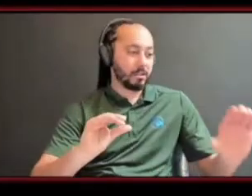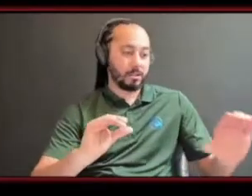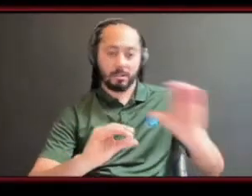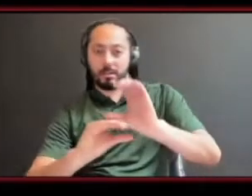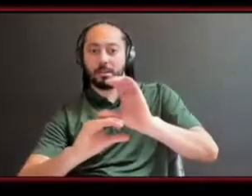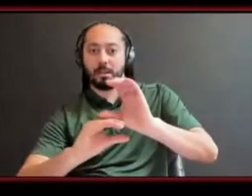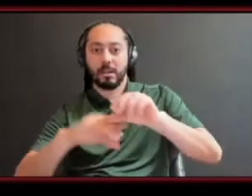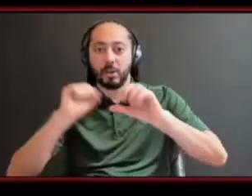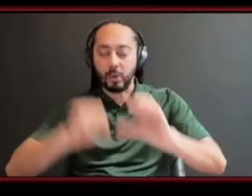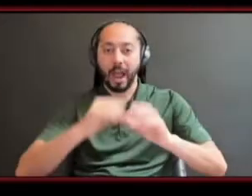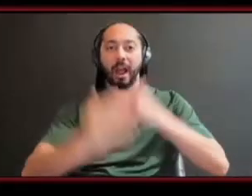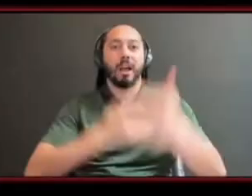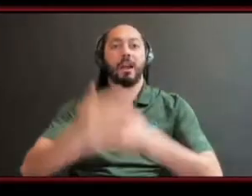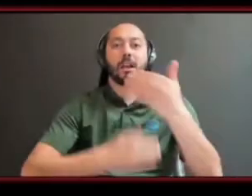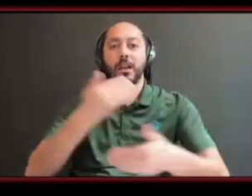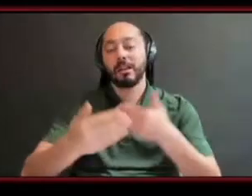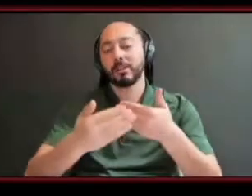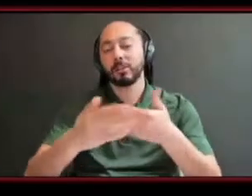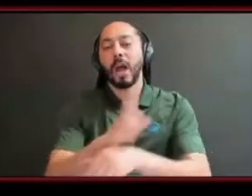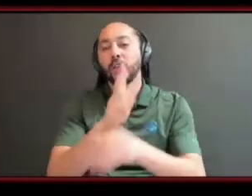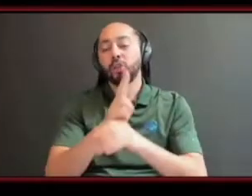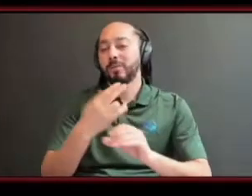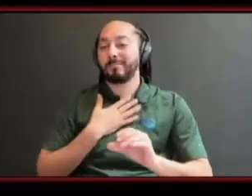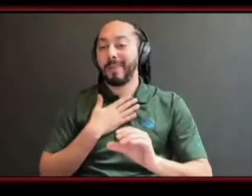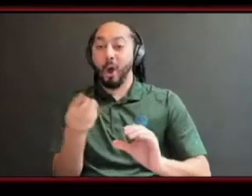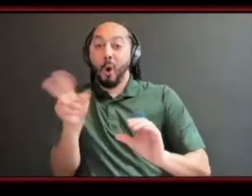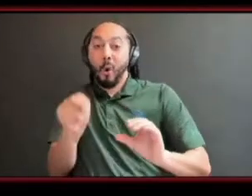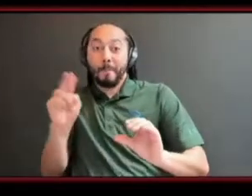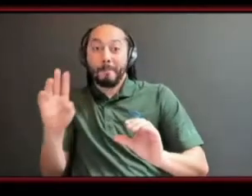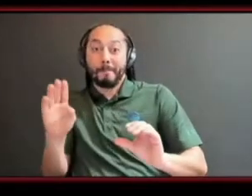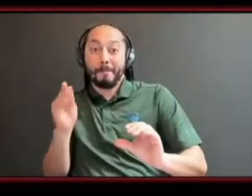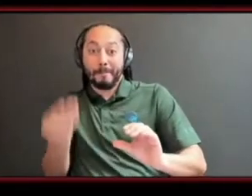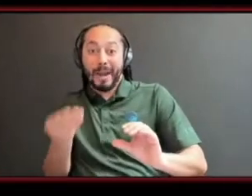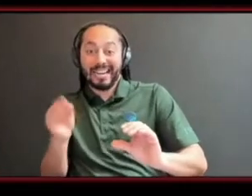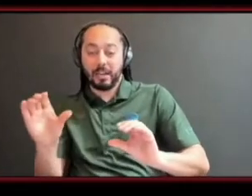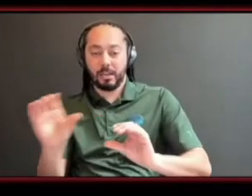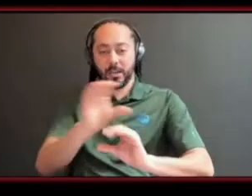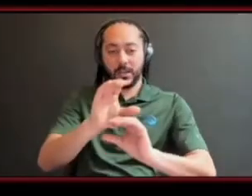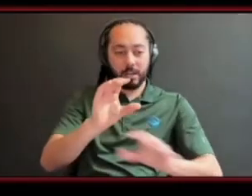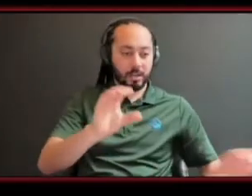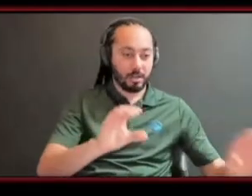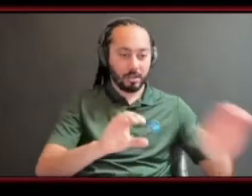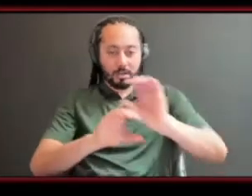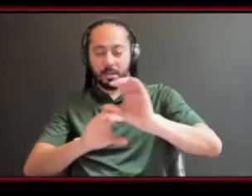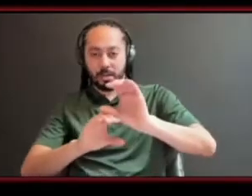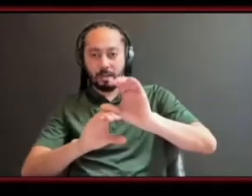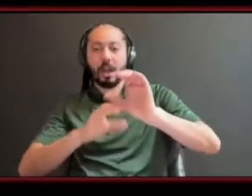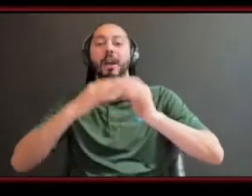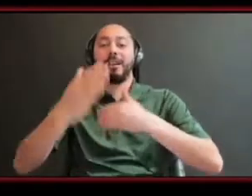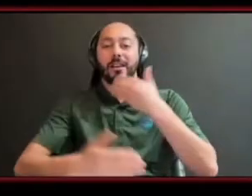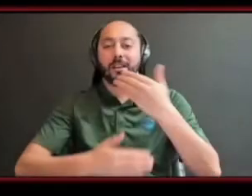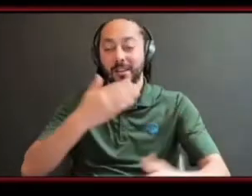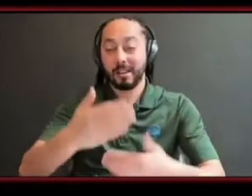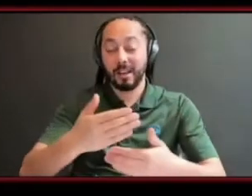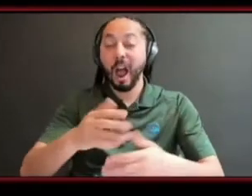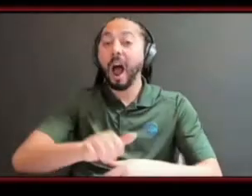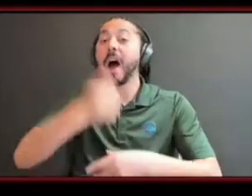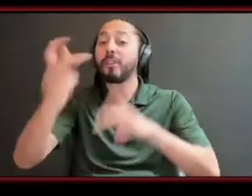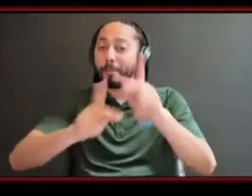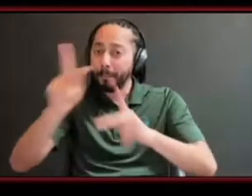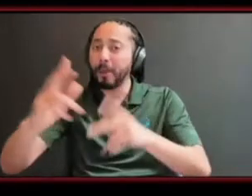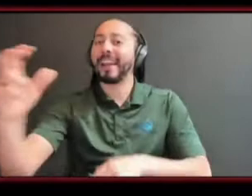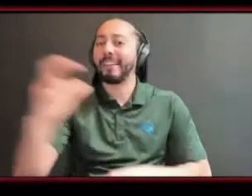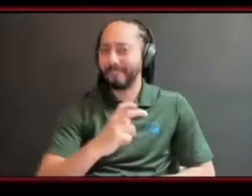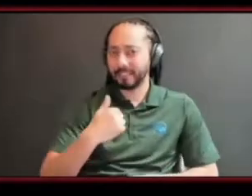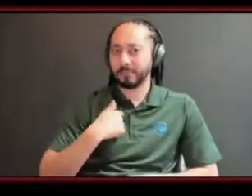i was able to use some of my own money to invest in myself but that doesn't mean that other people didn't invest their time energy to